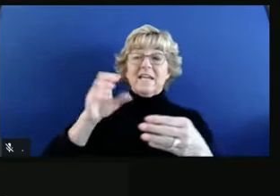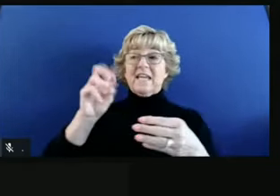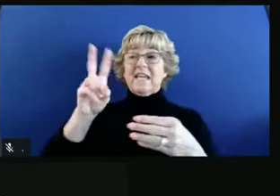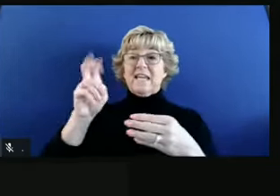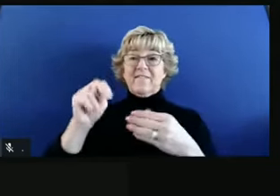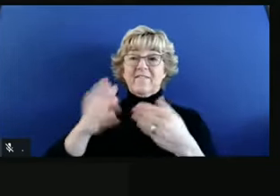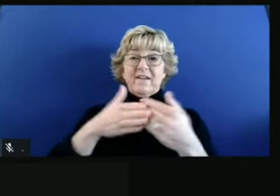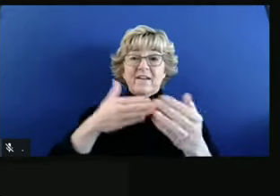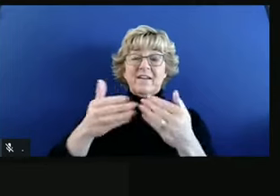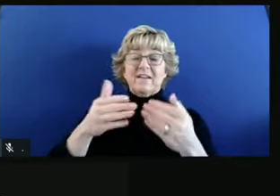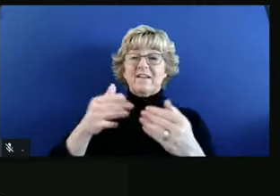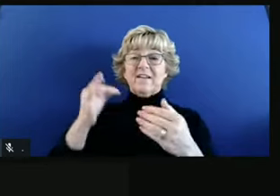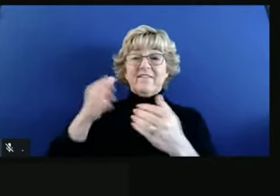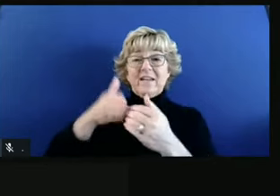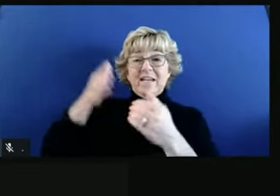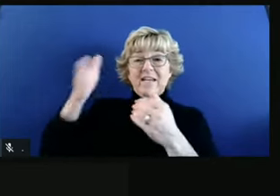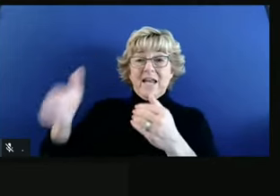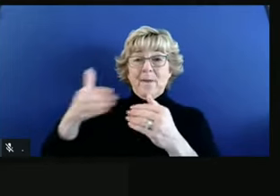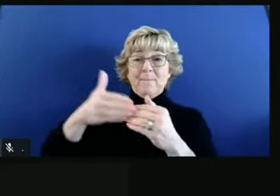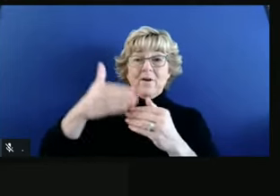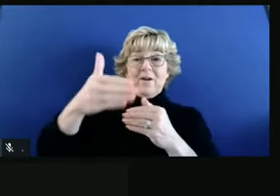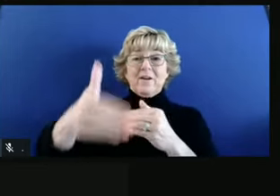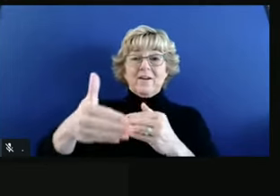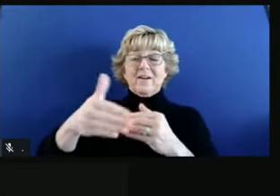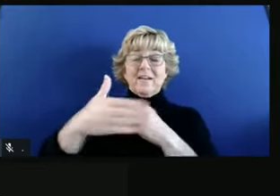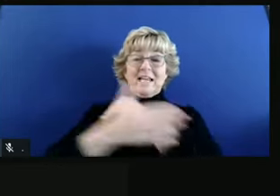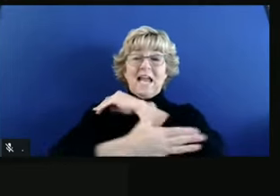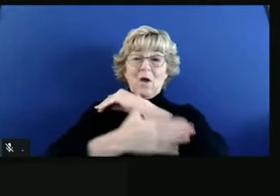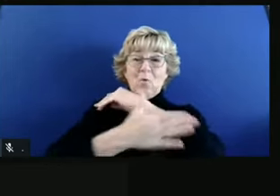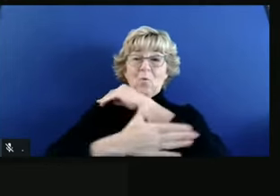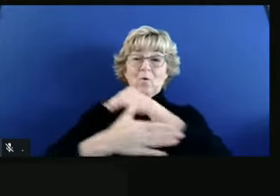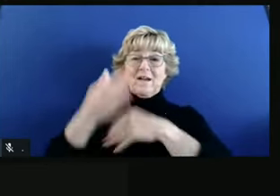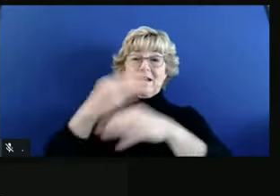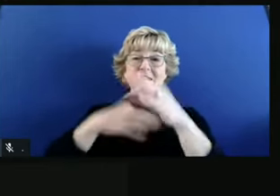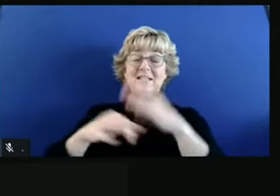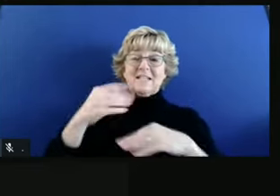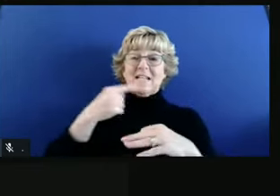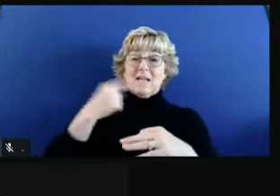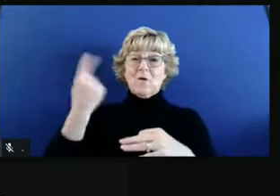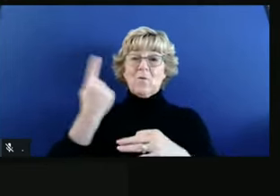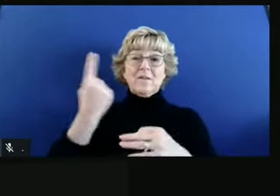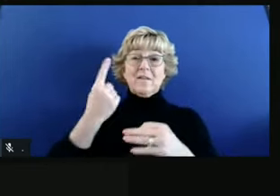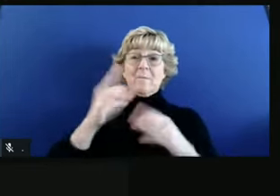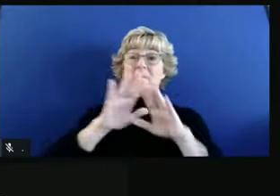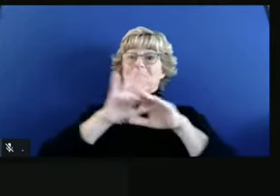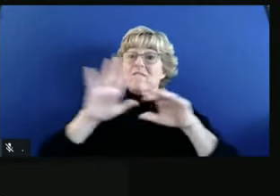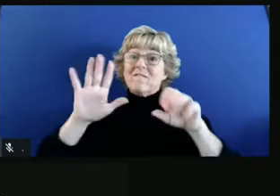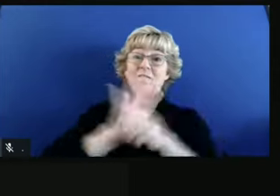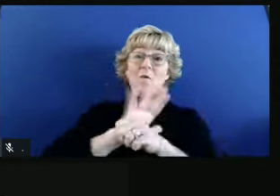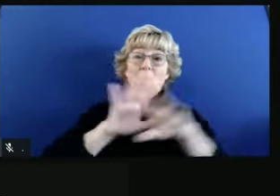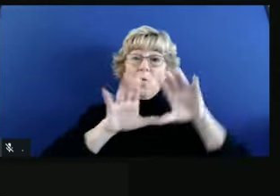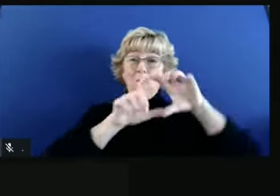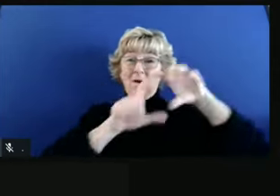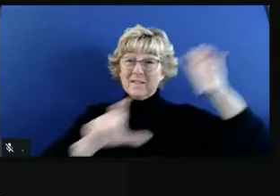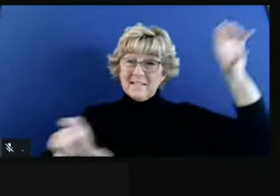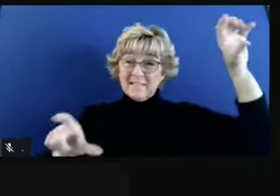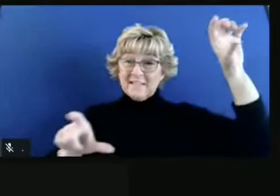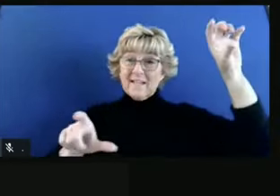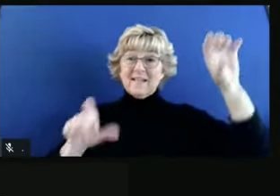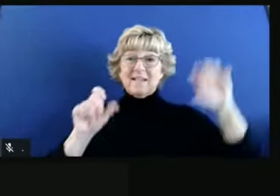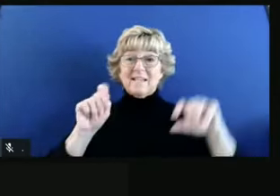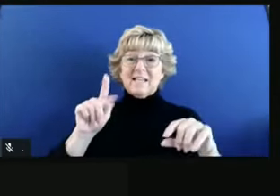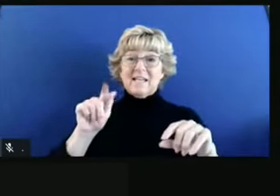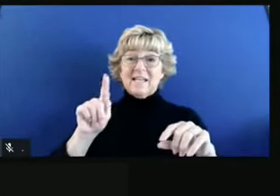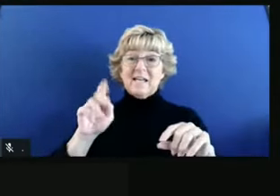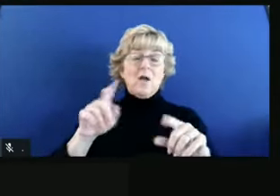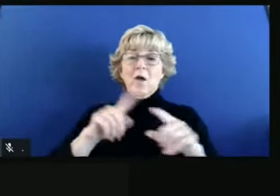But absolutely, another way to be targeted is rather than say we're doing something statewide, but apply it in a certain set of